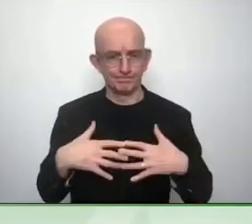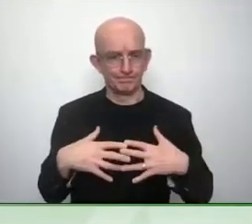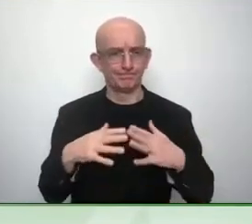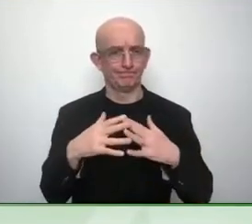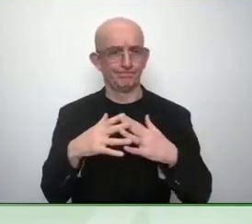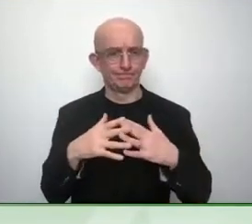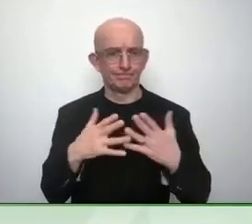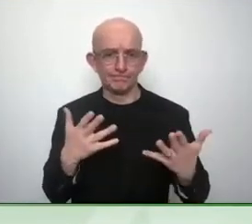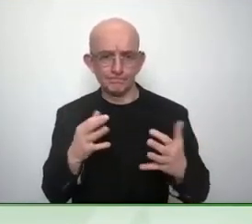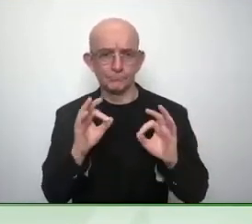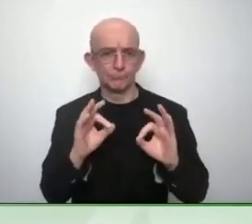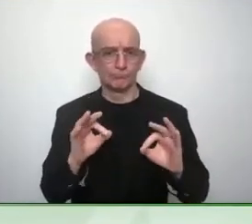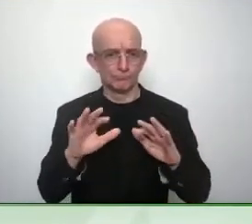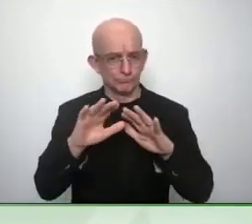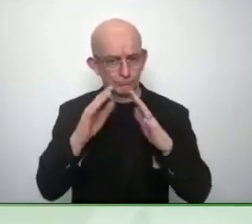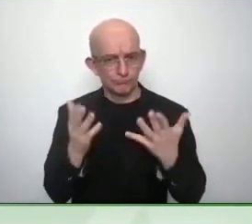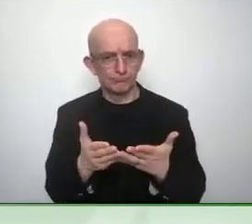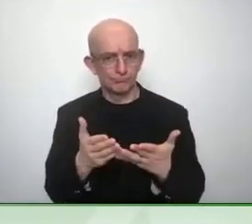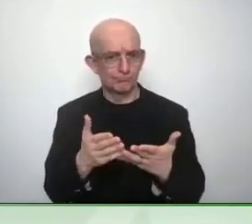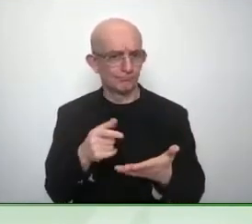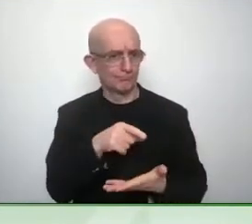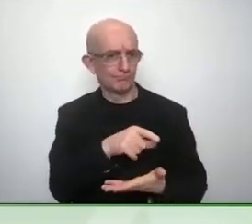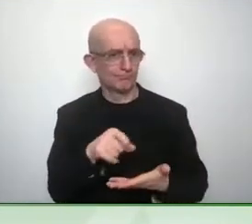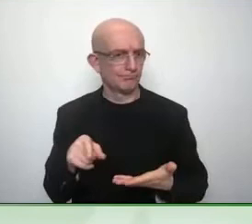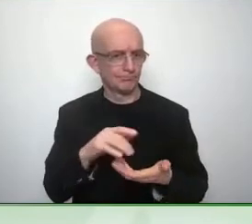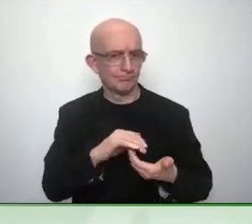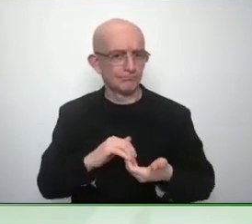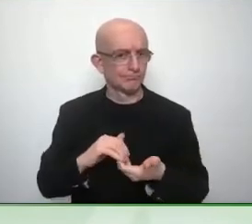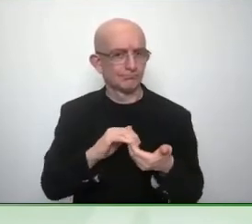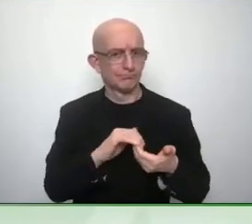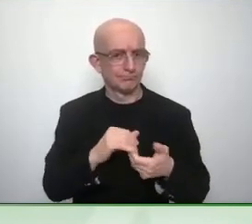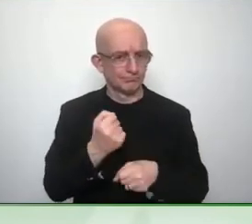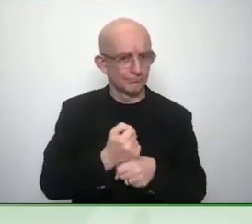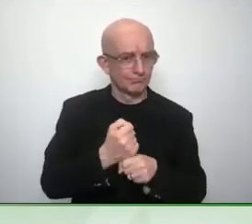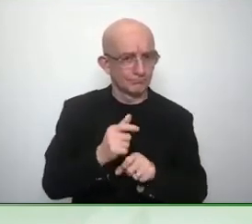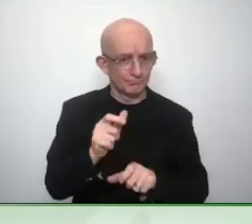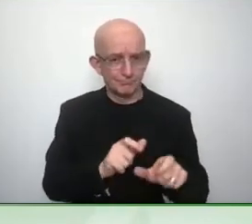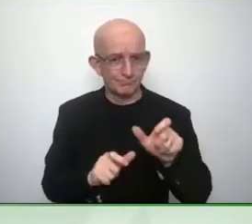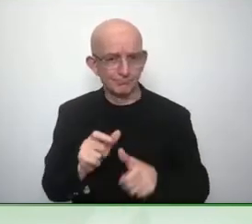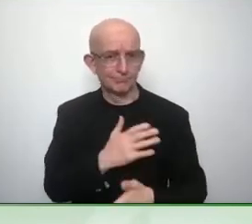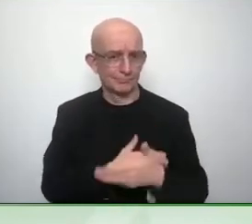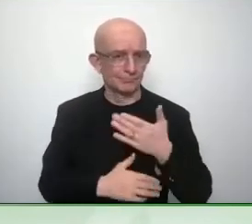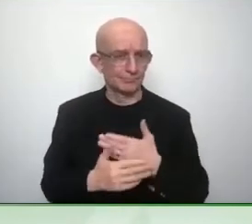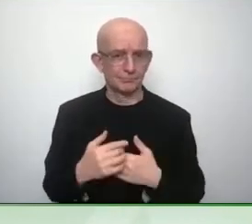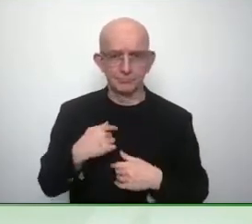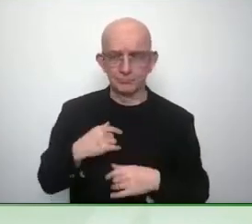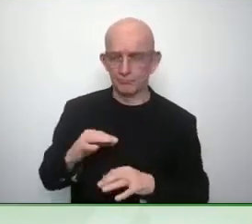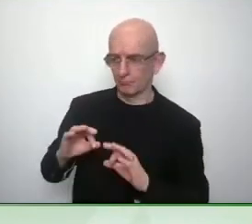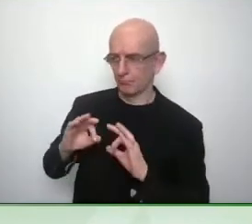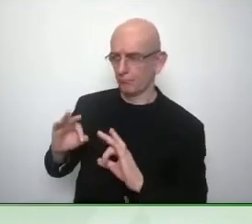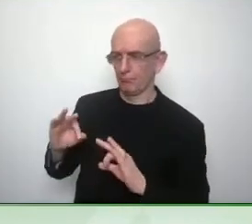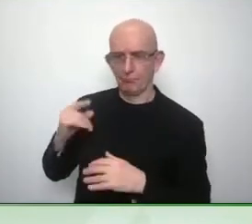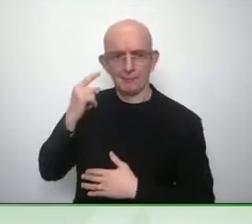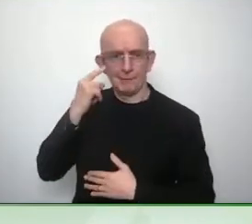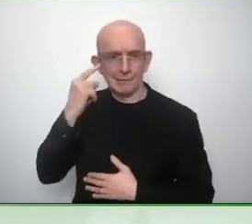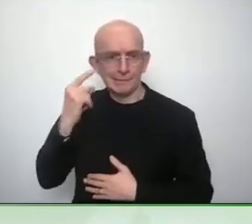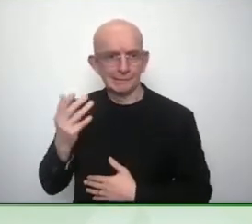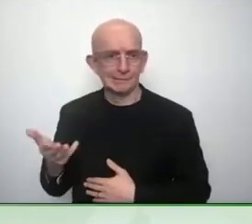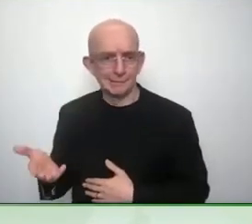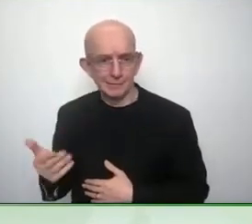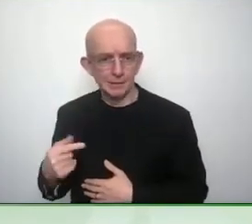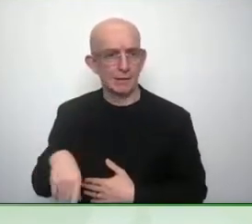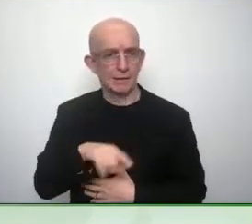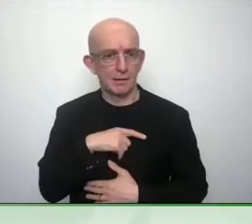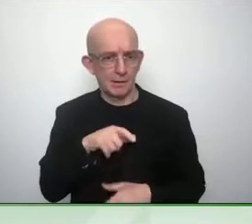world and probably more than that but then I'm going to tell you another little story um so I thought well I'm a seasoned